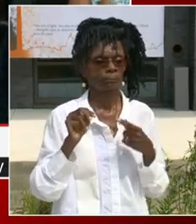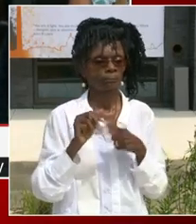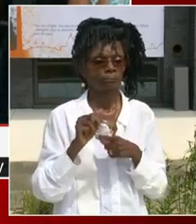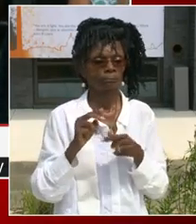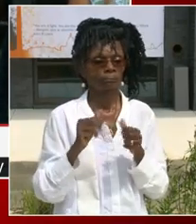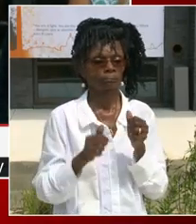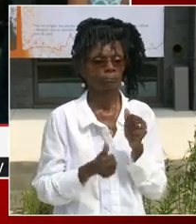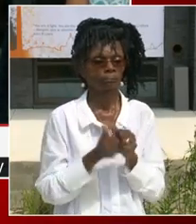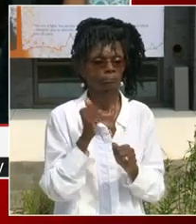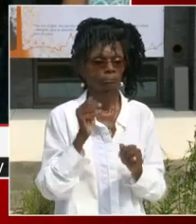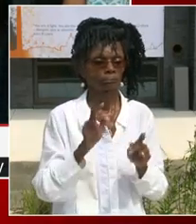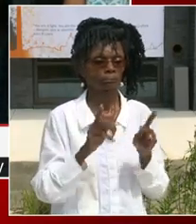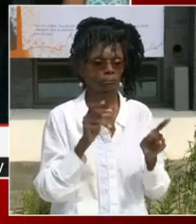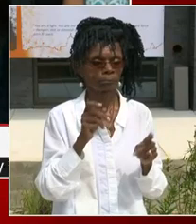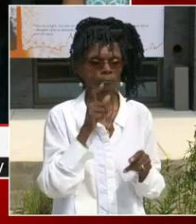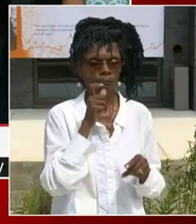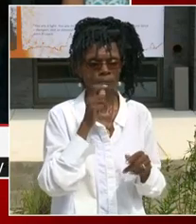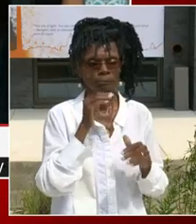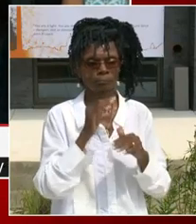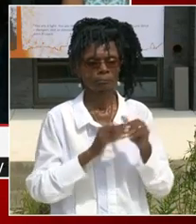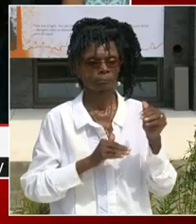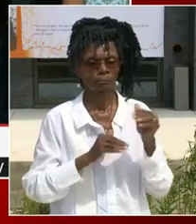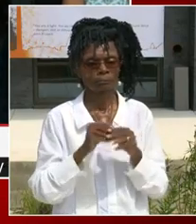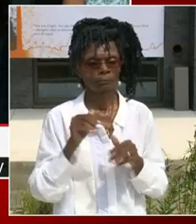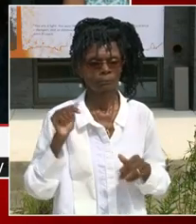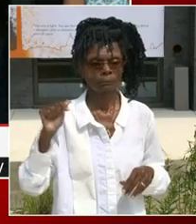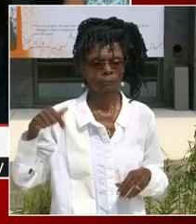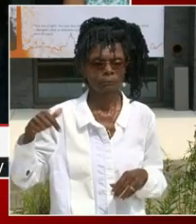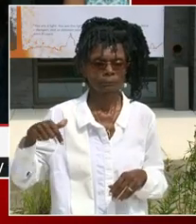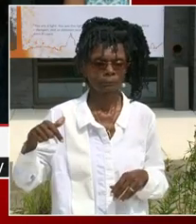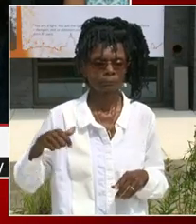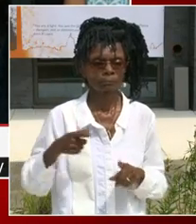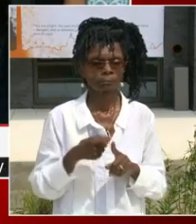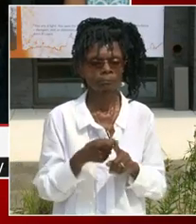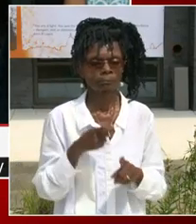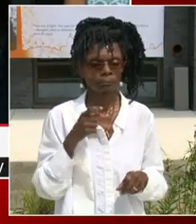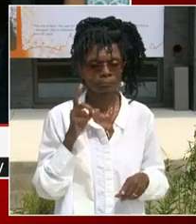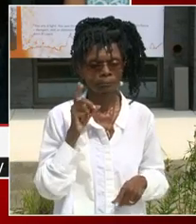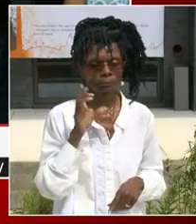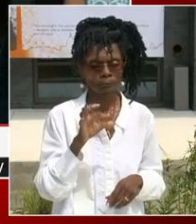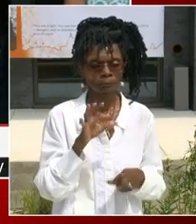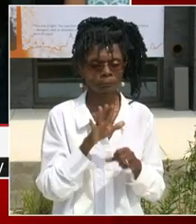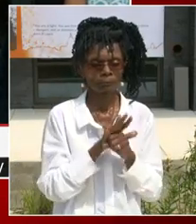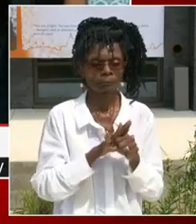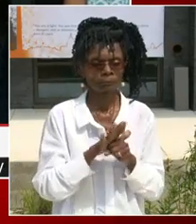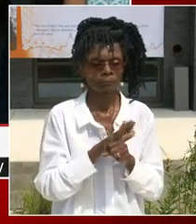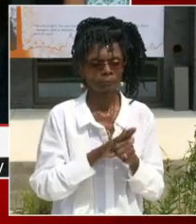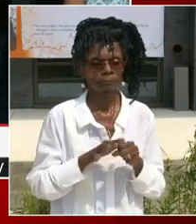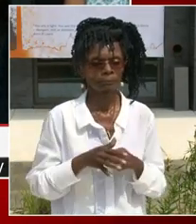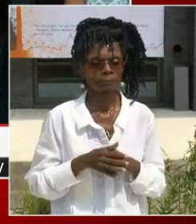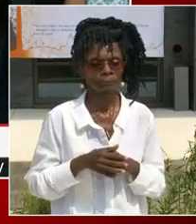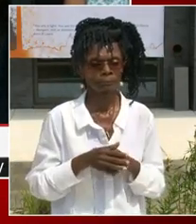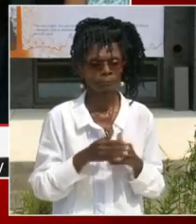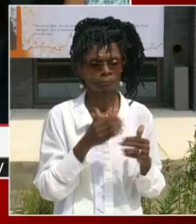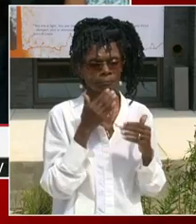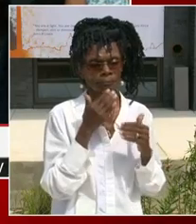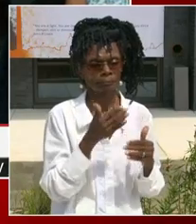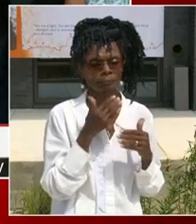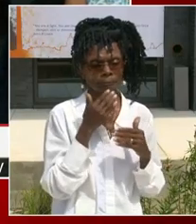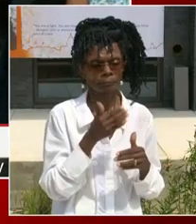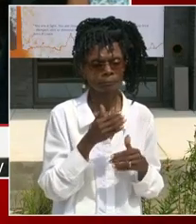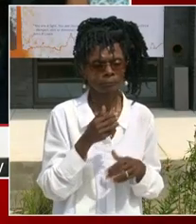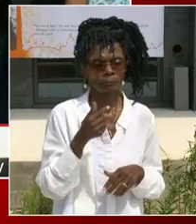So thank you, Perkins Eastman, for your contributions. Additionally, many thanks to the general contractor, Gilbane Saxon